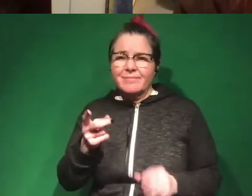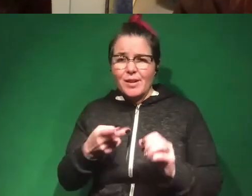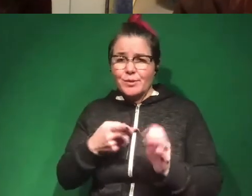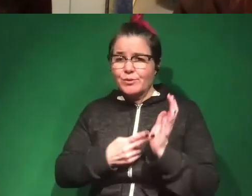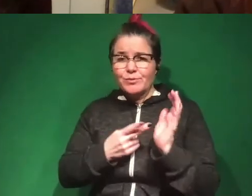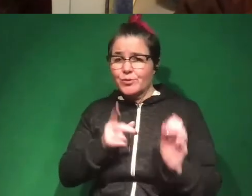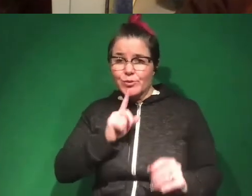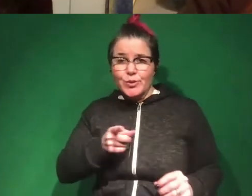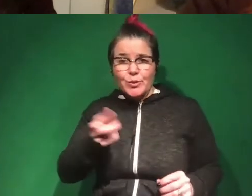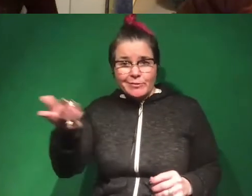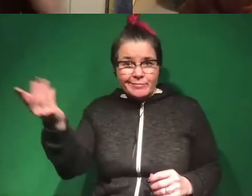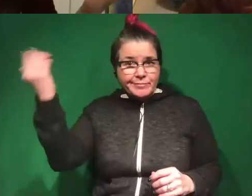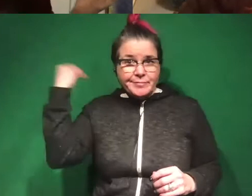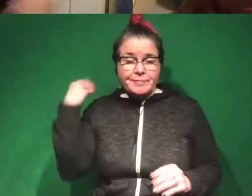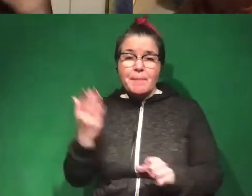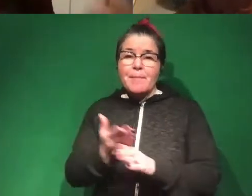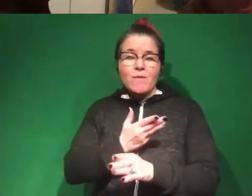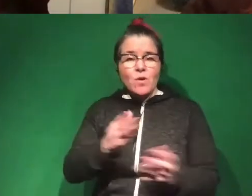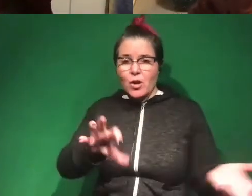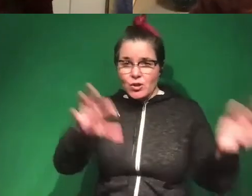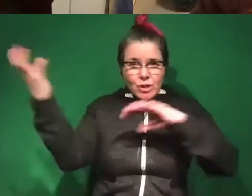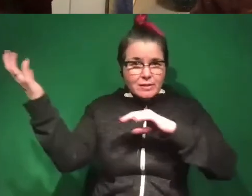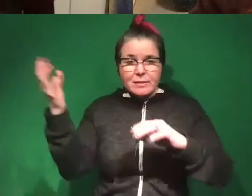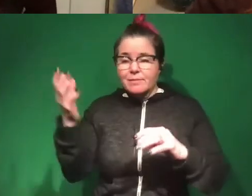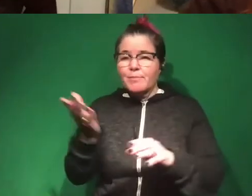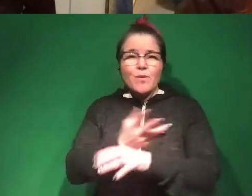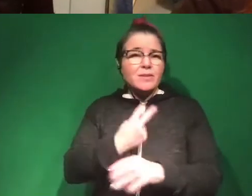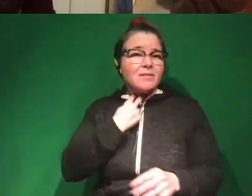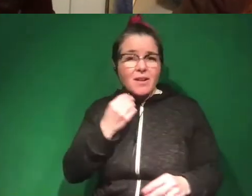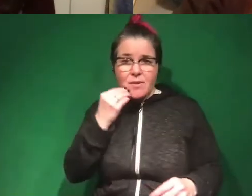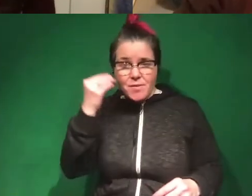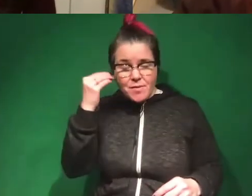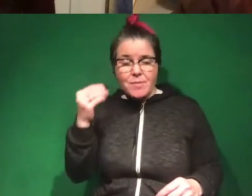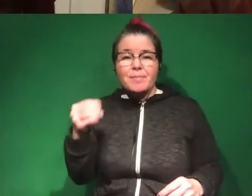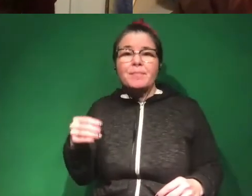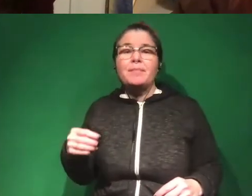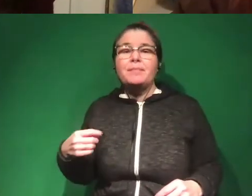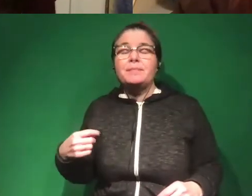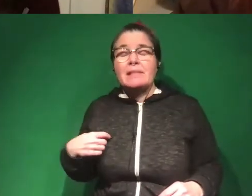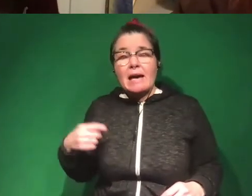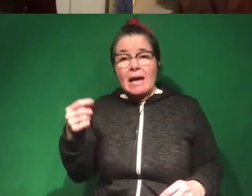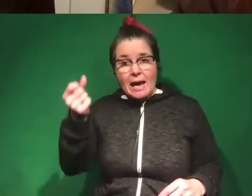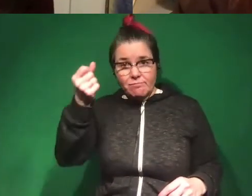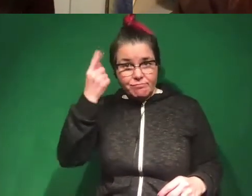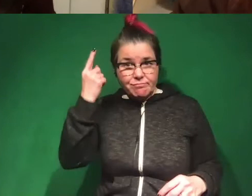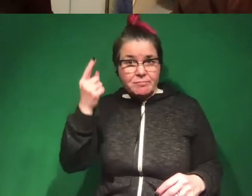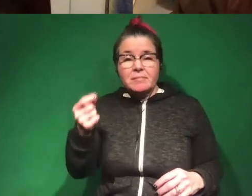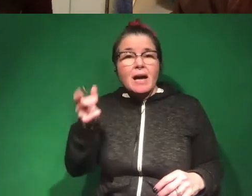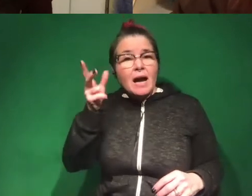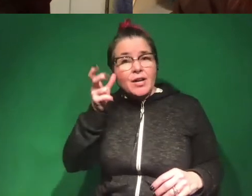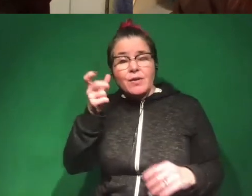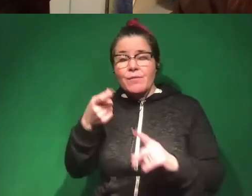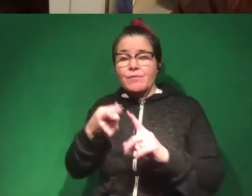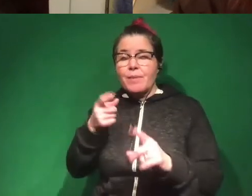before the craziness and before we were all stuck in our homes. And I hear this by the way, cause I think about this all the time. I hear this from political